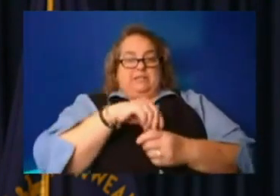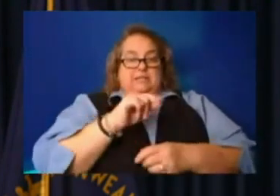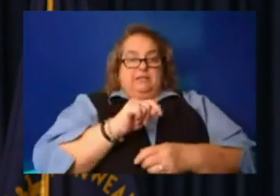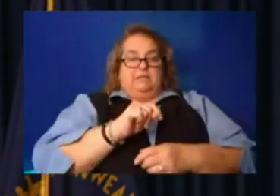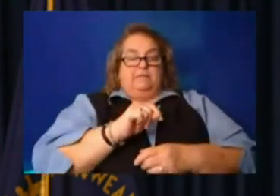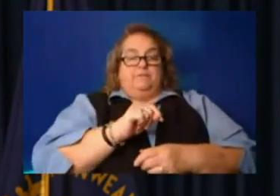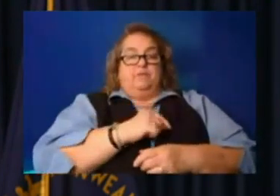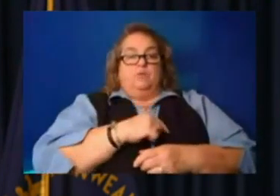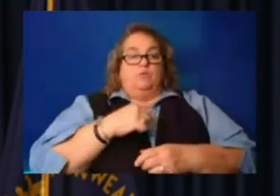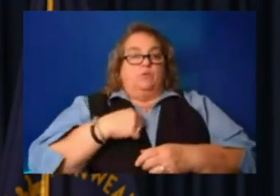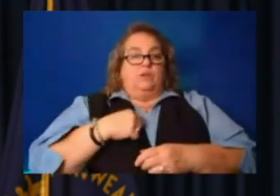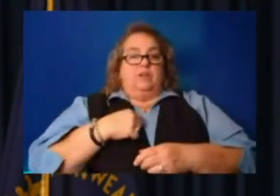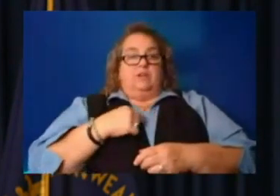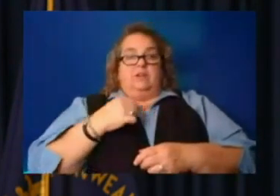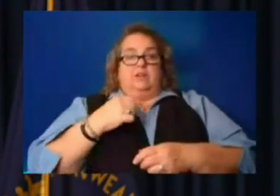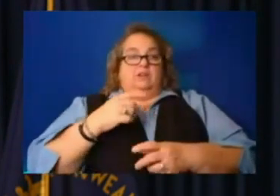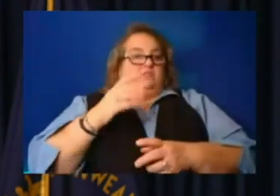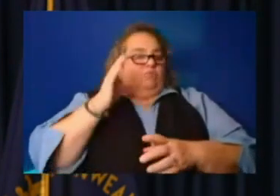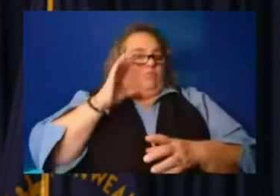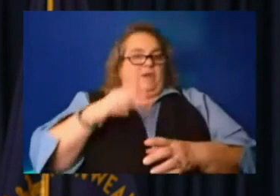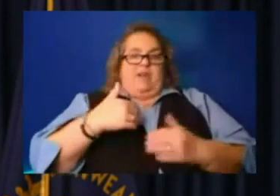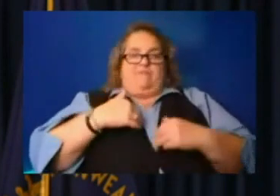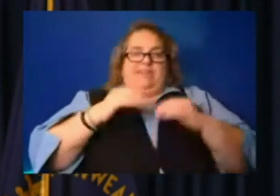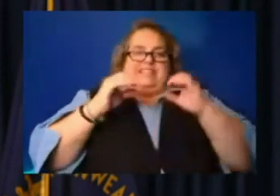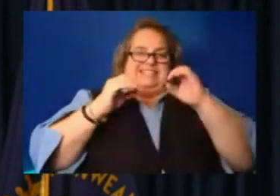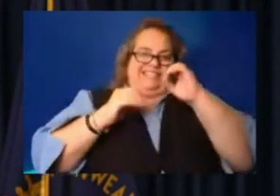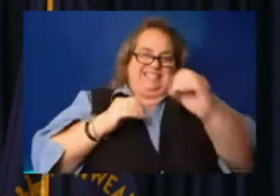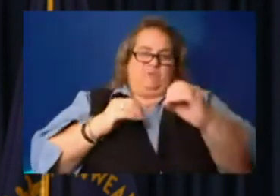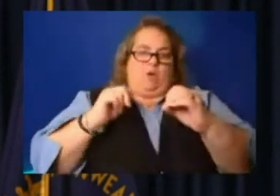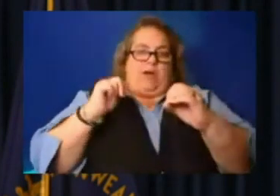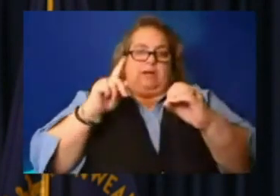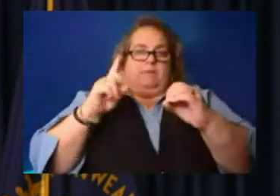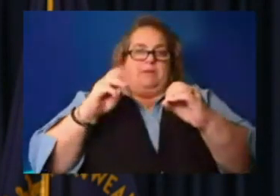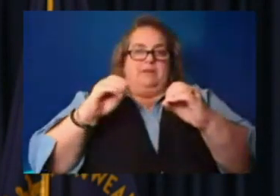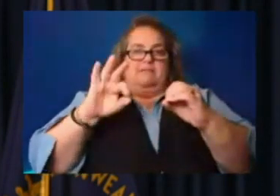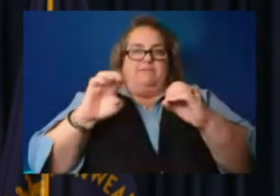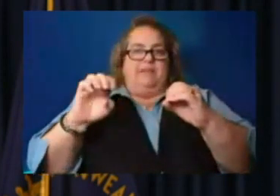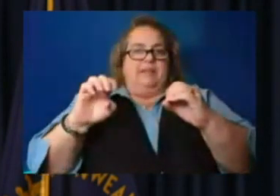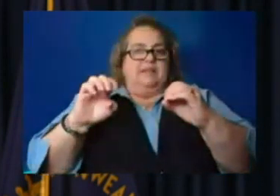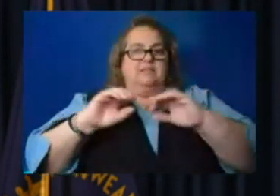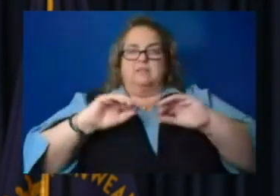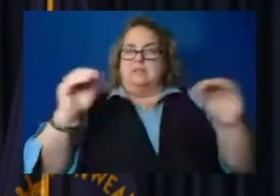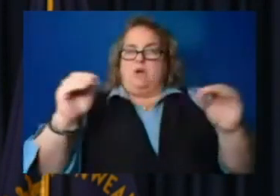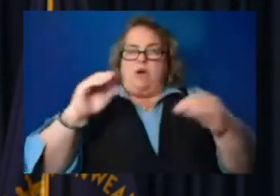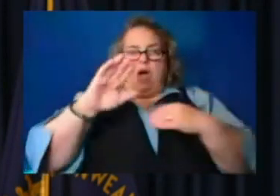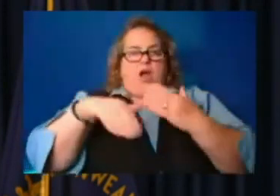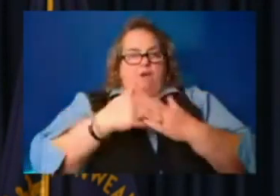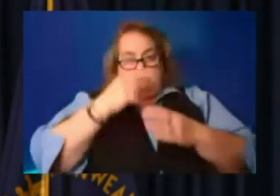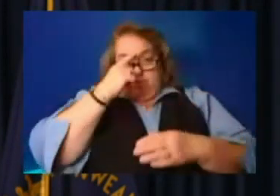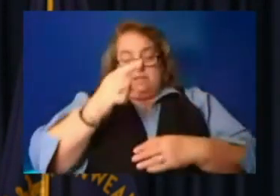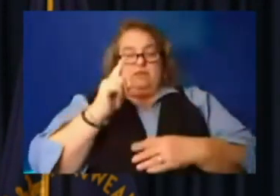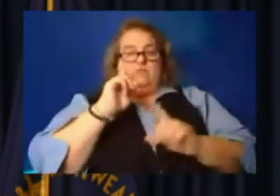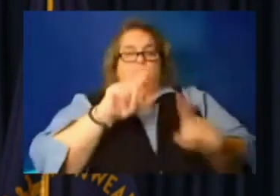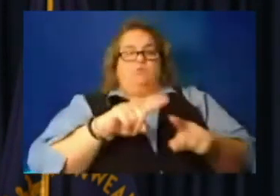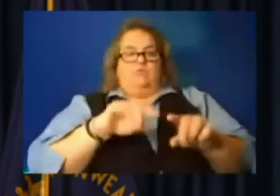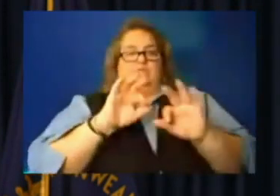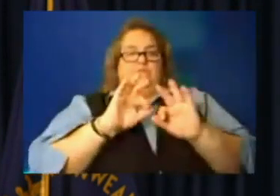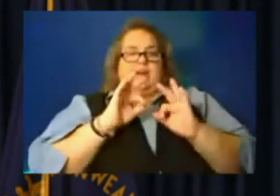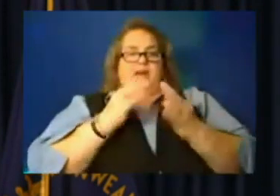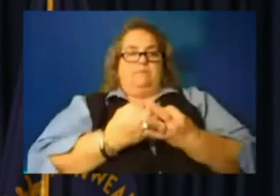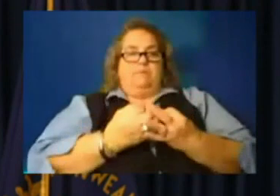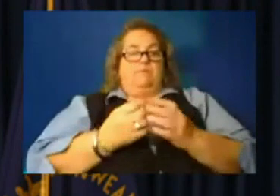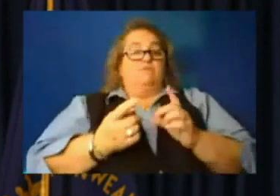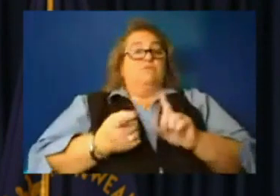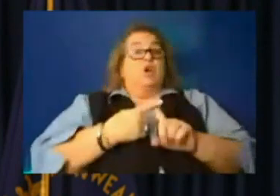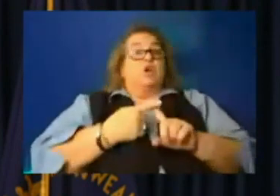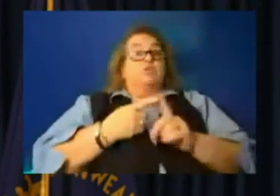zero administrative fees. Every single dime is going to go to these families. The first expenditures from the fund are going